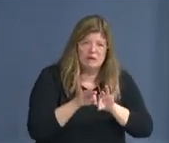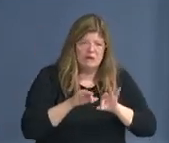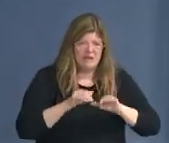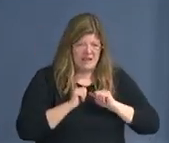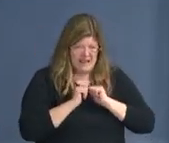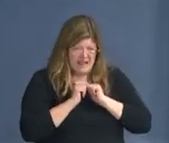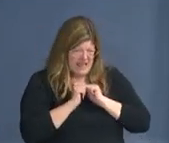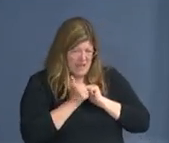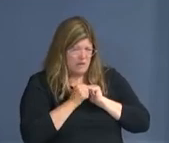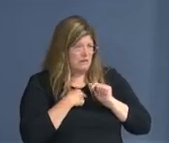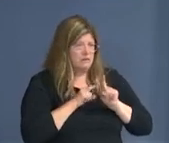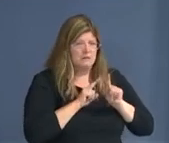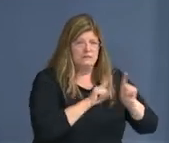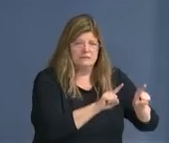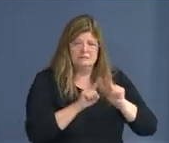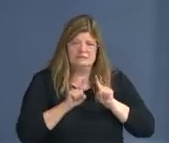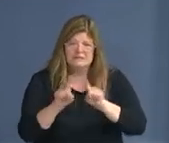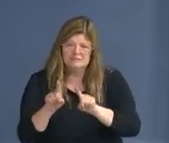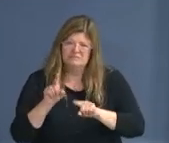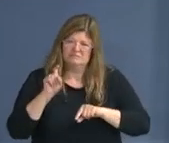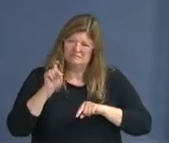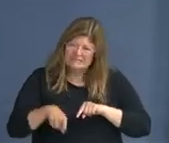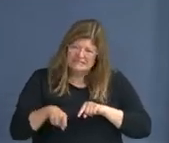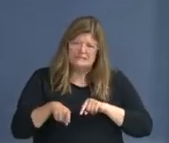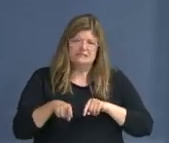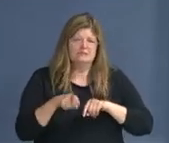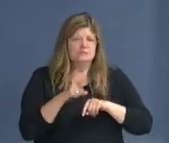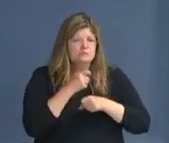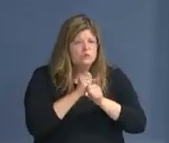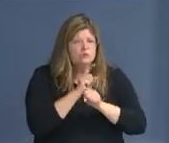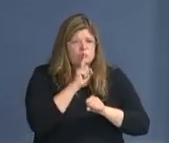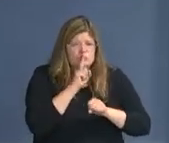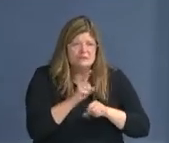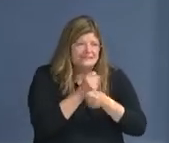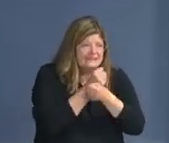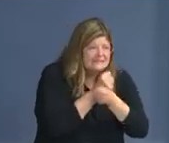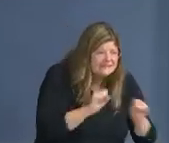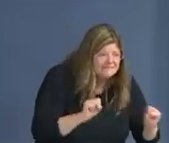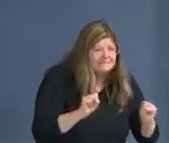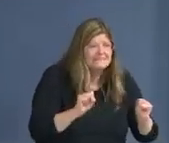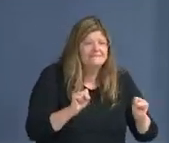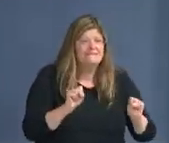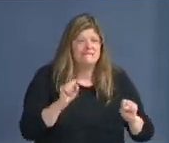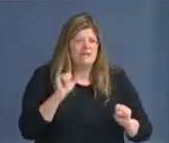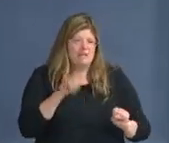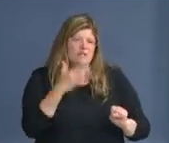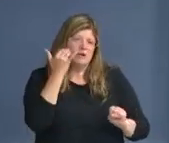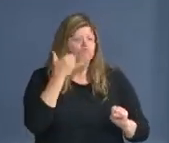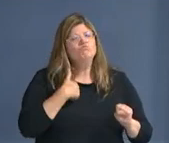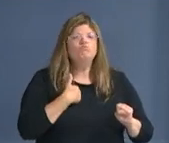go out and do certain things. Well done. Thank you. Thank you, Jaden.